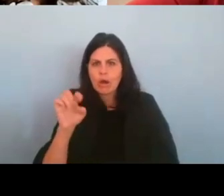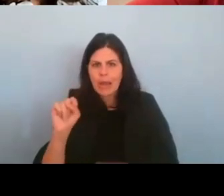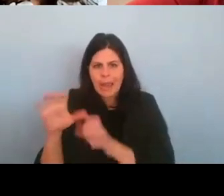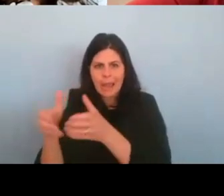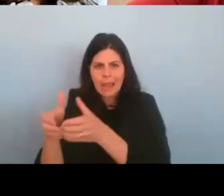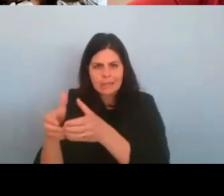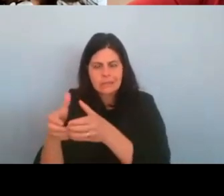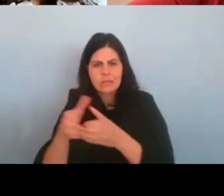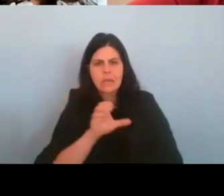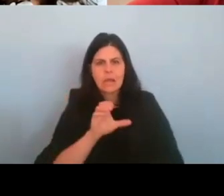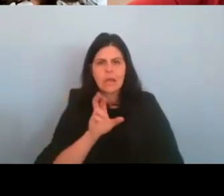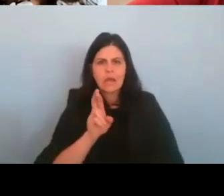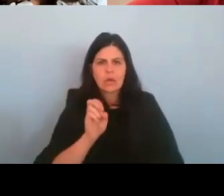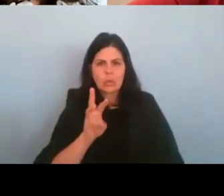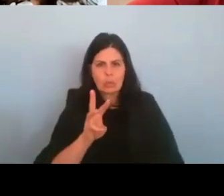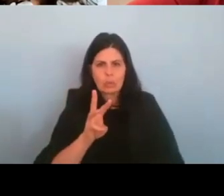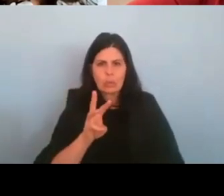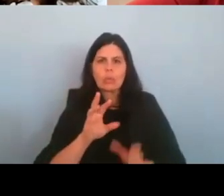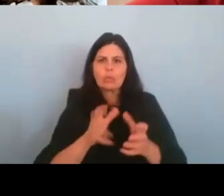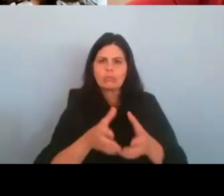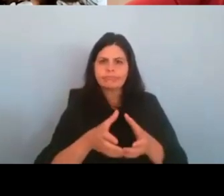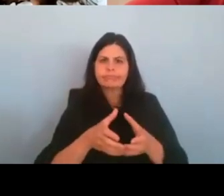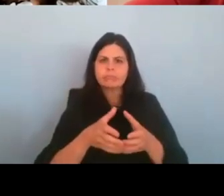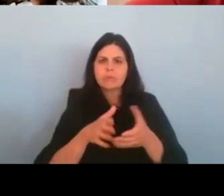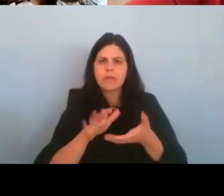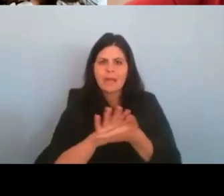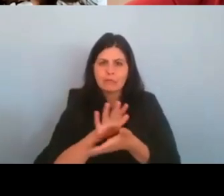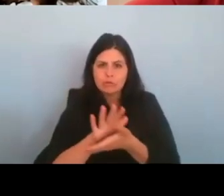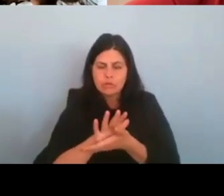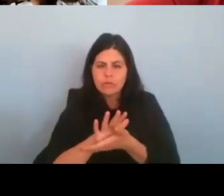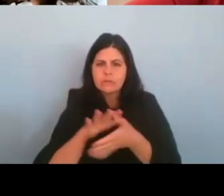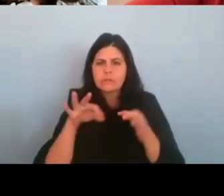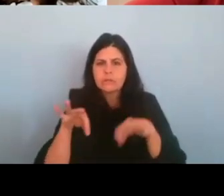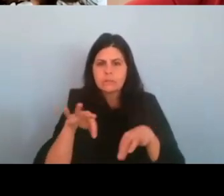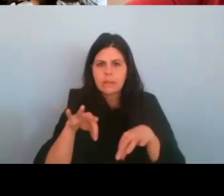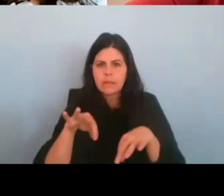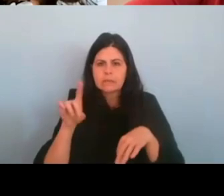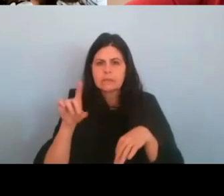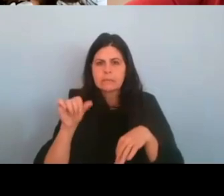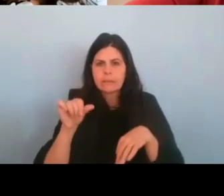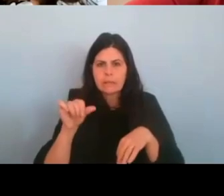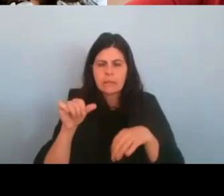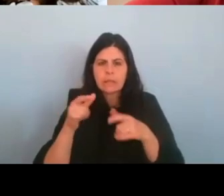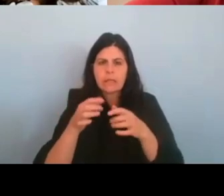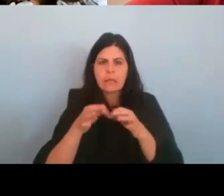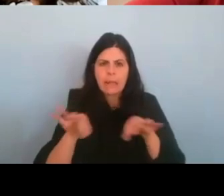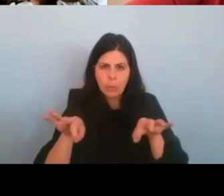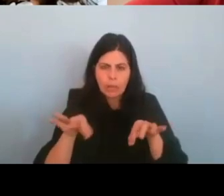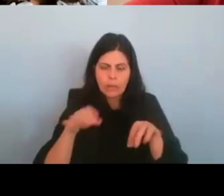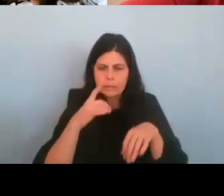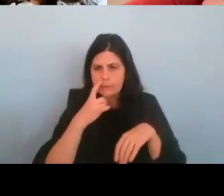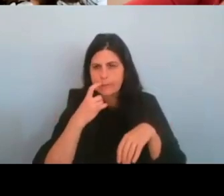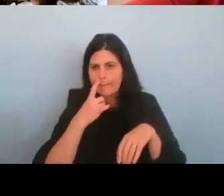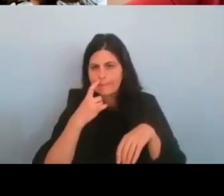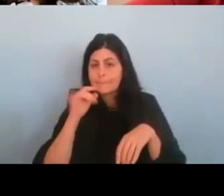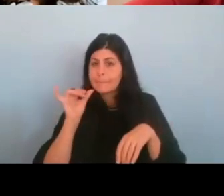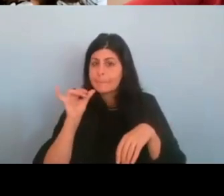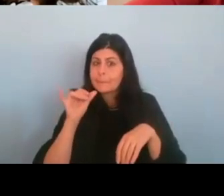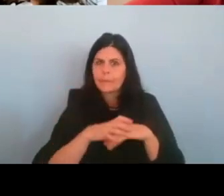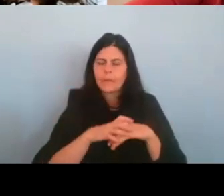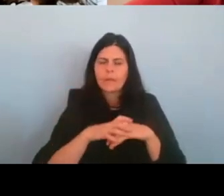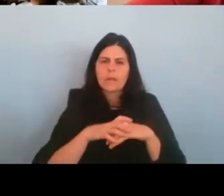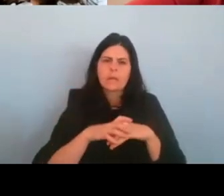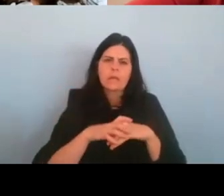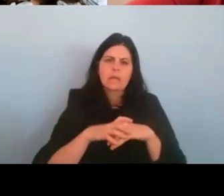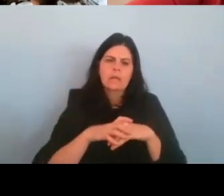sheets that explained disability language. Um, and, and yeah, and so people, when